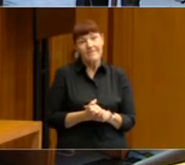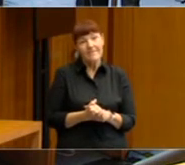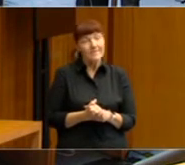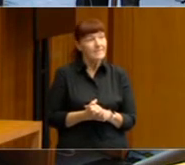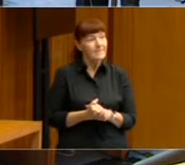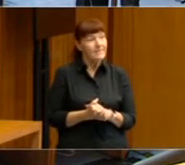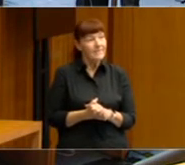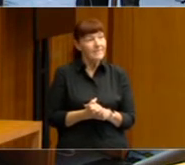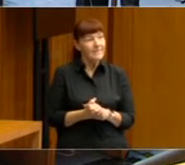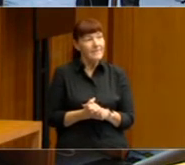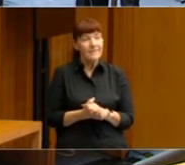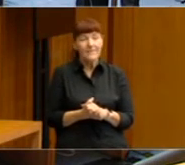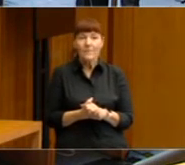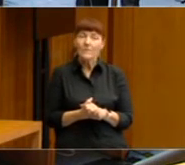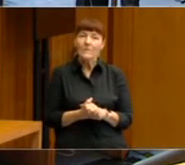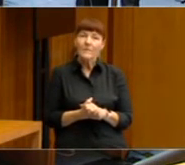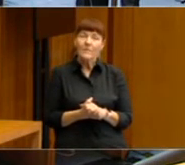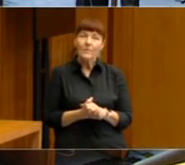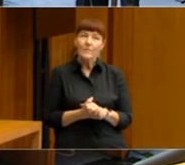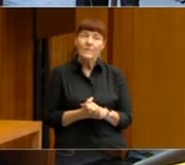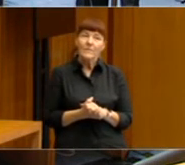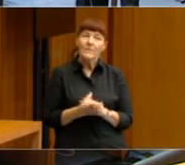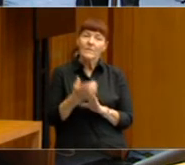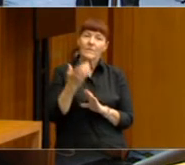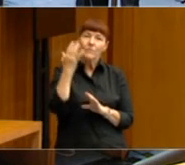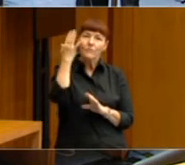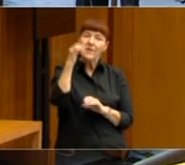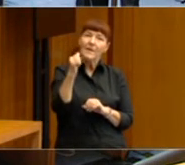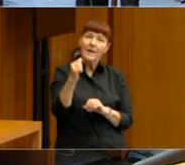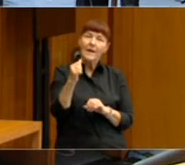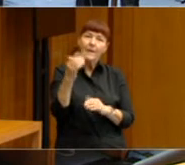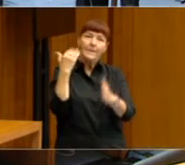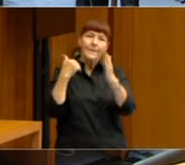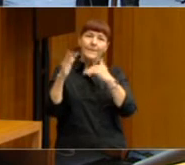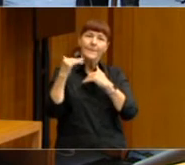I'm going back to the issue of early voting.